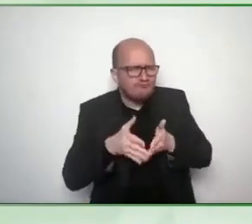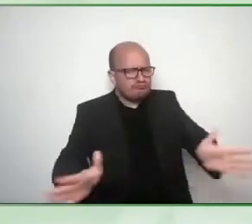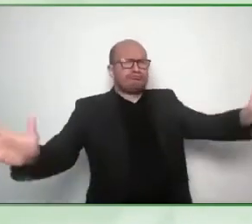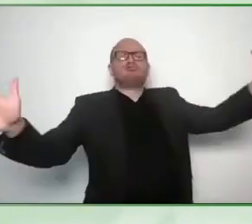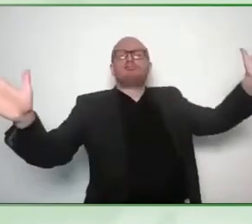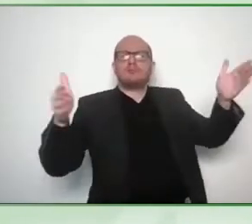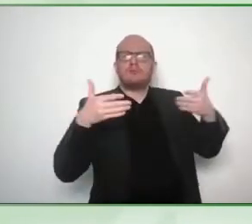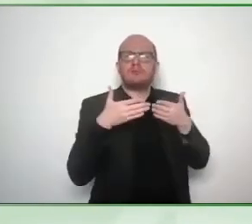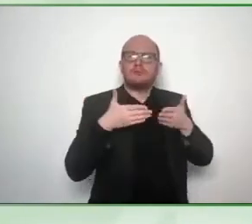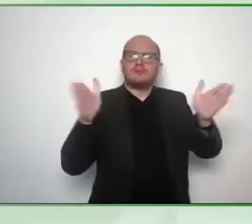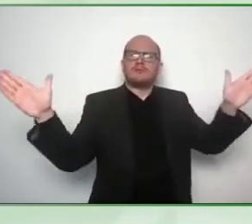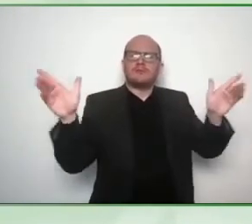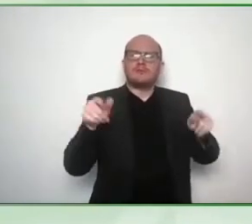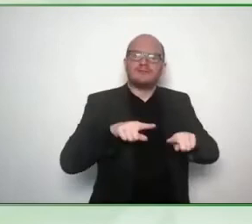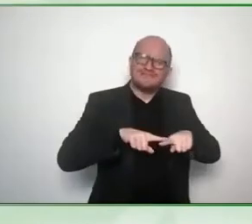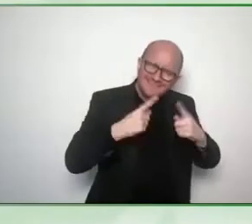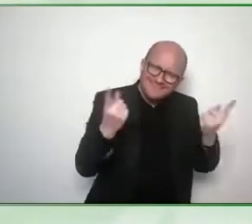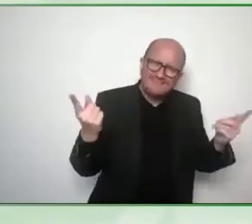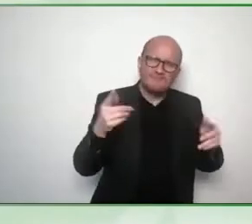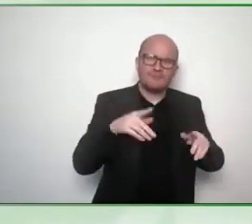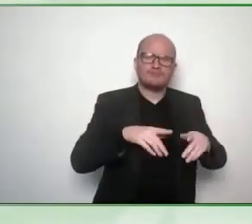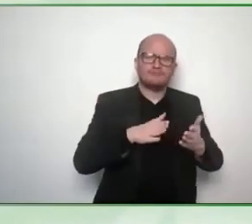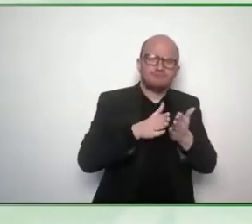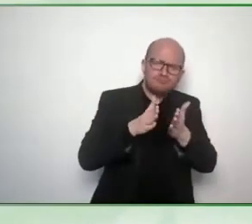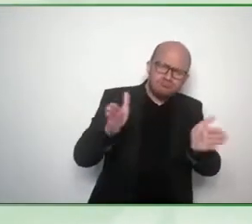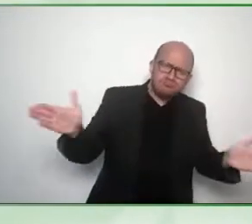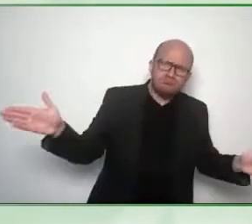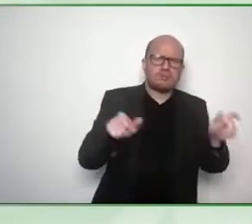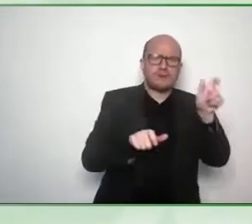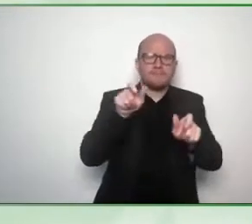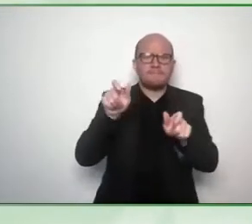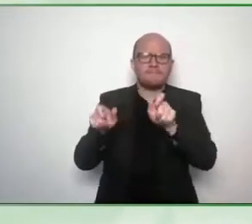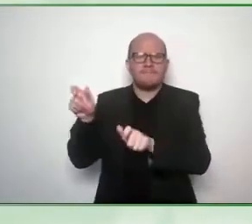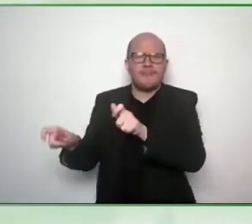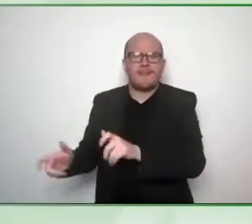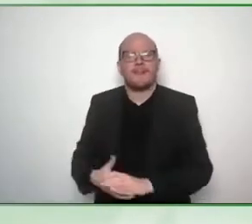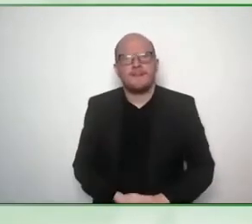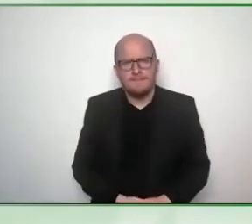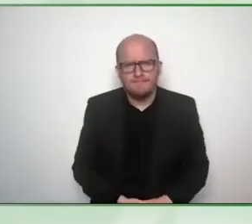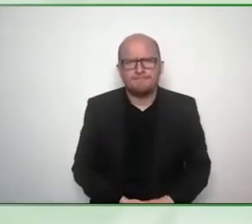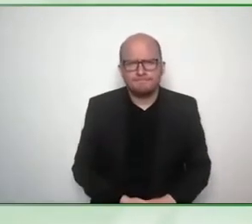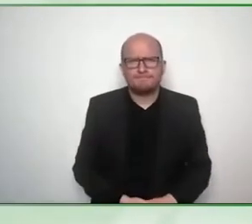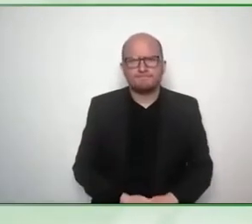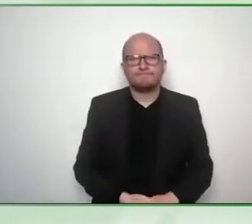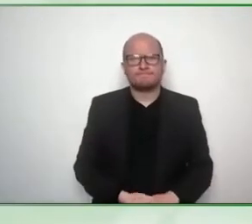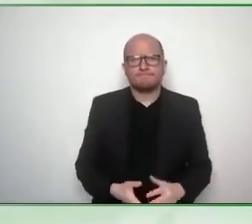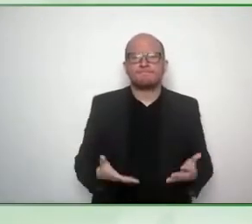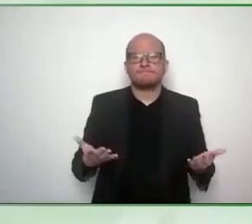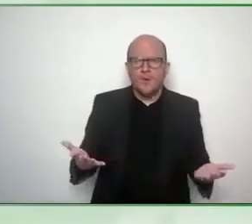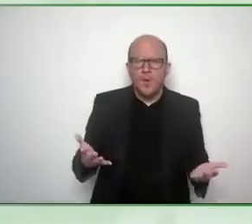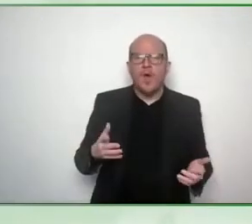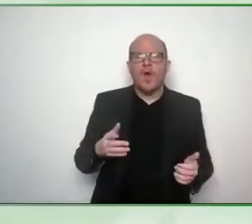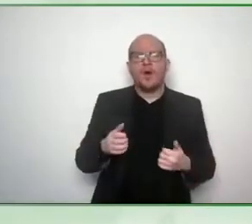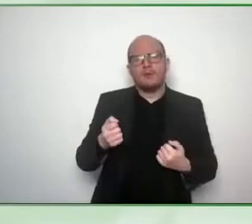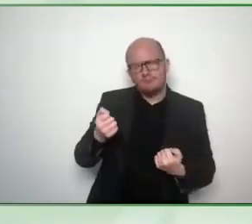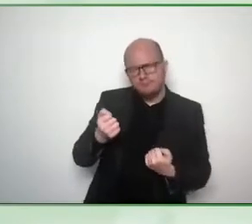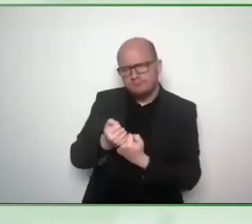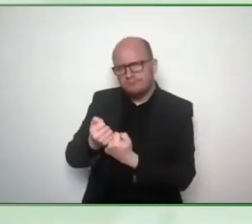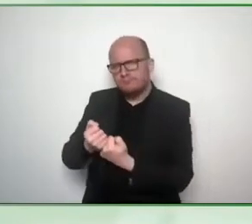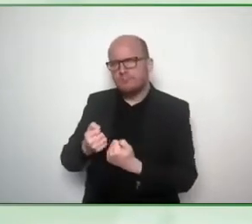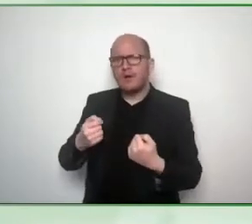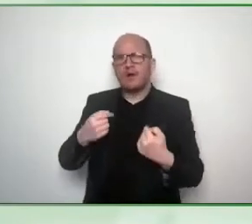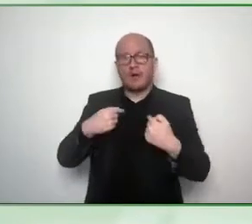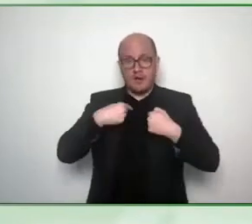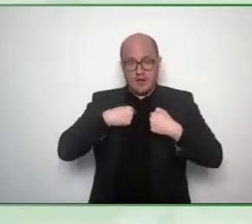the participation co-designing and giving space so that they can lead the process giving up control giving up